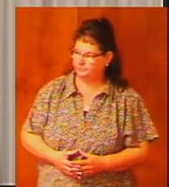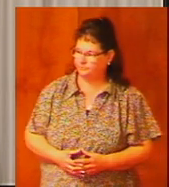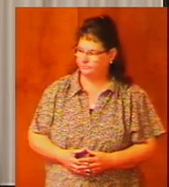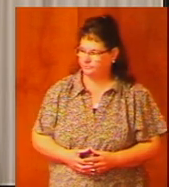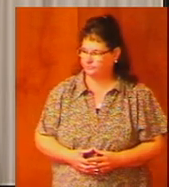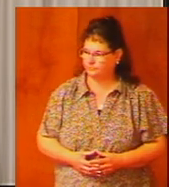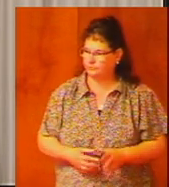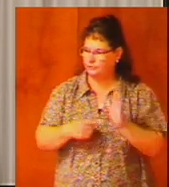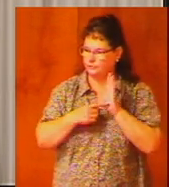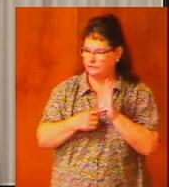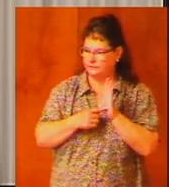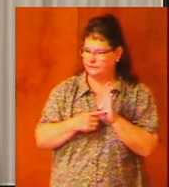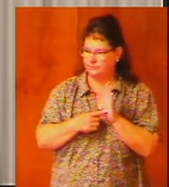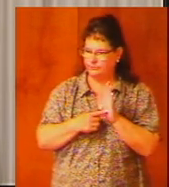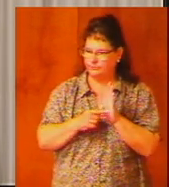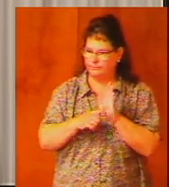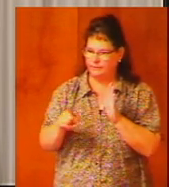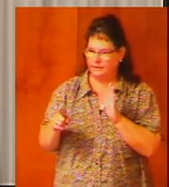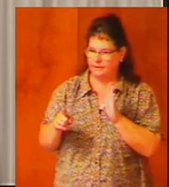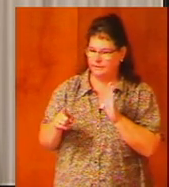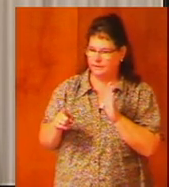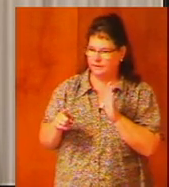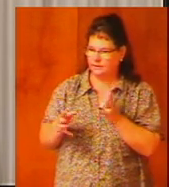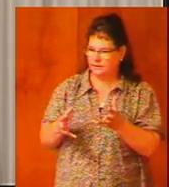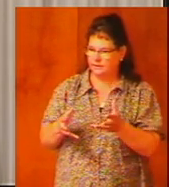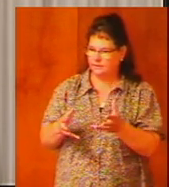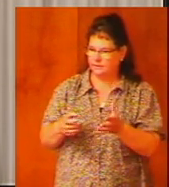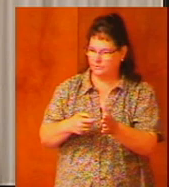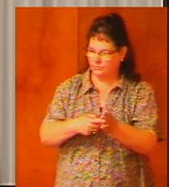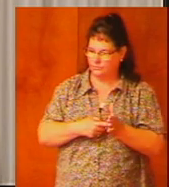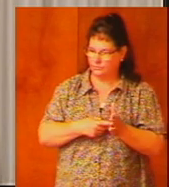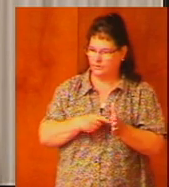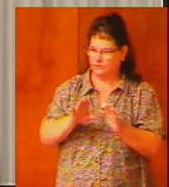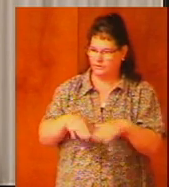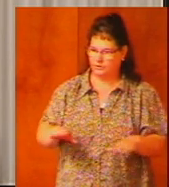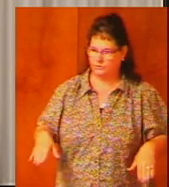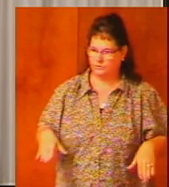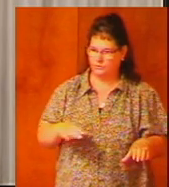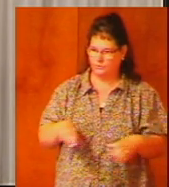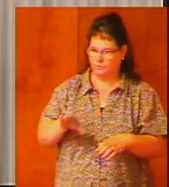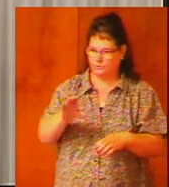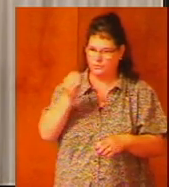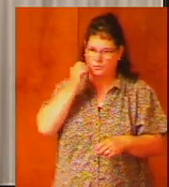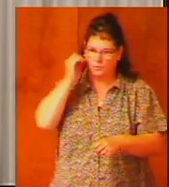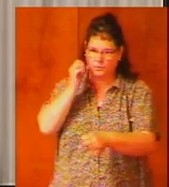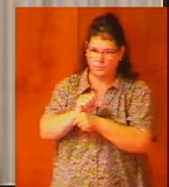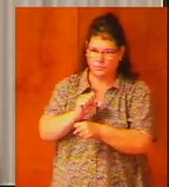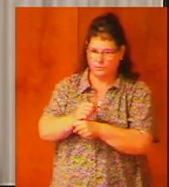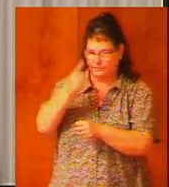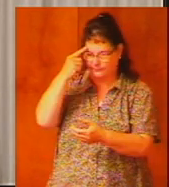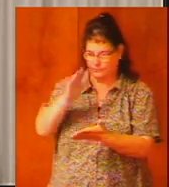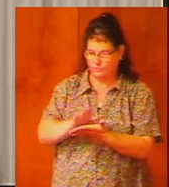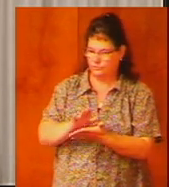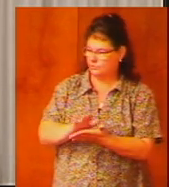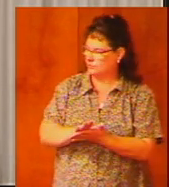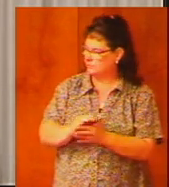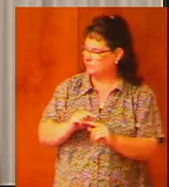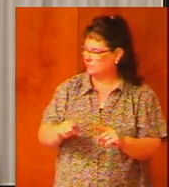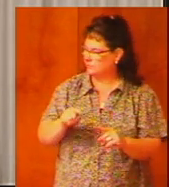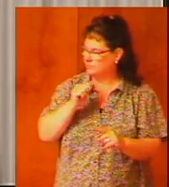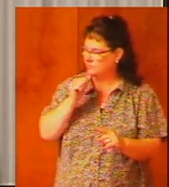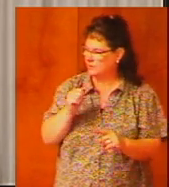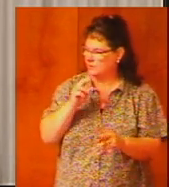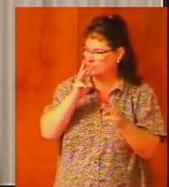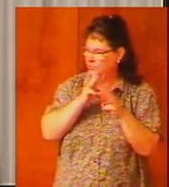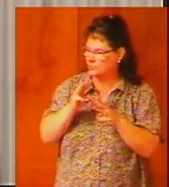for example they insist that their kids do their homework for school but they're not